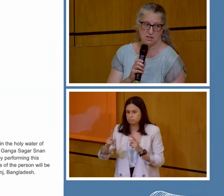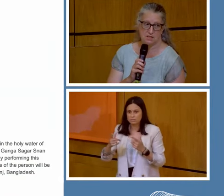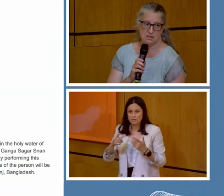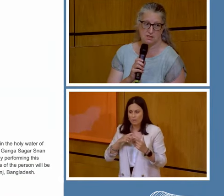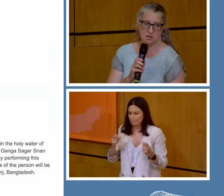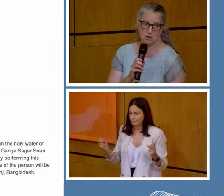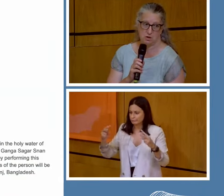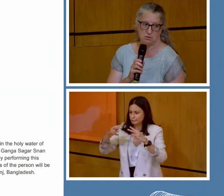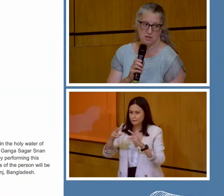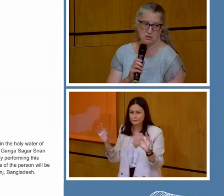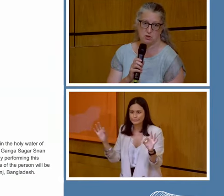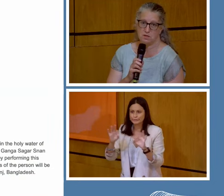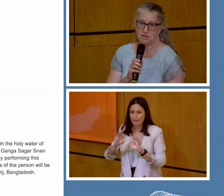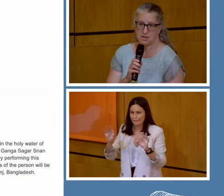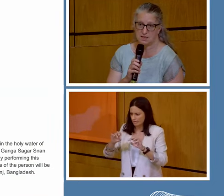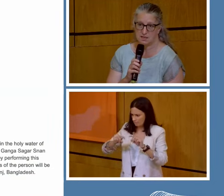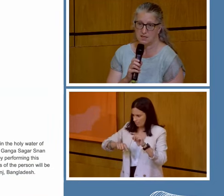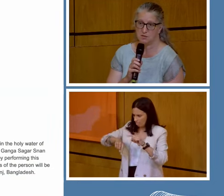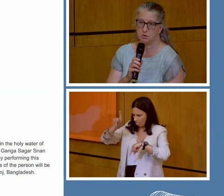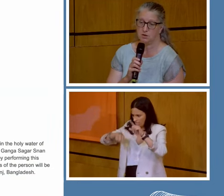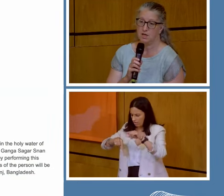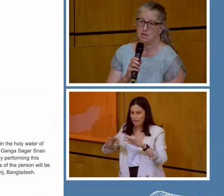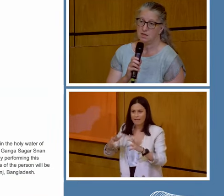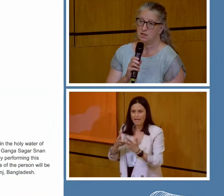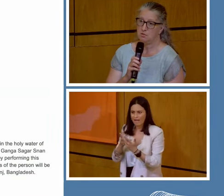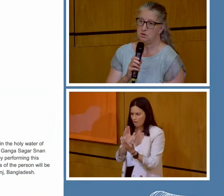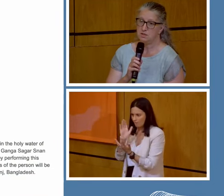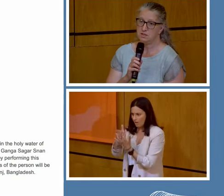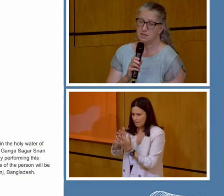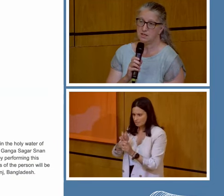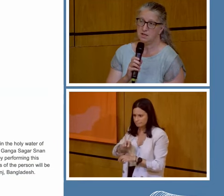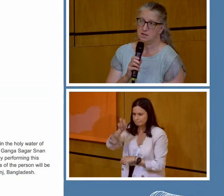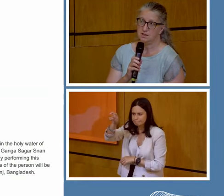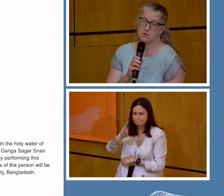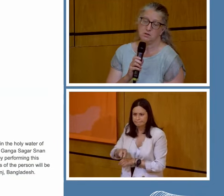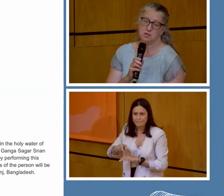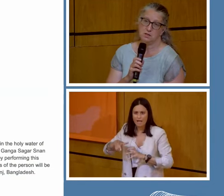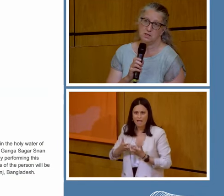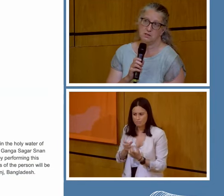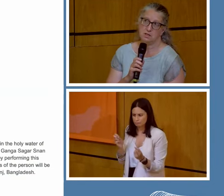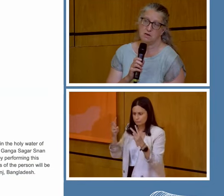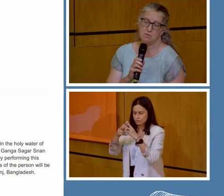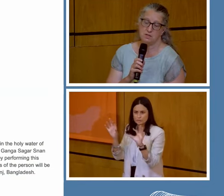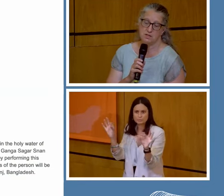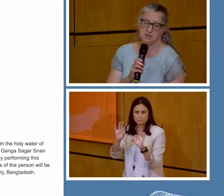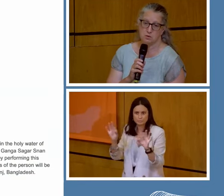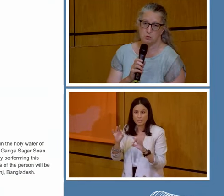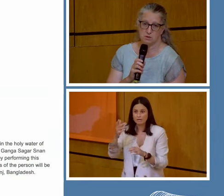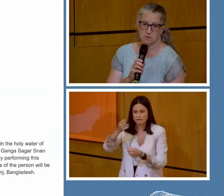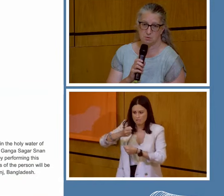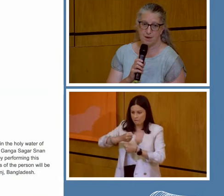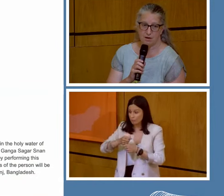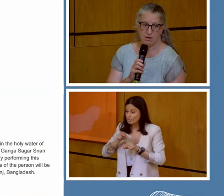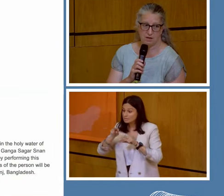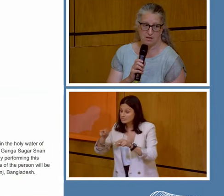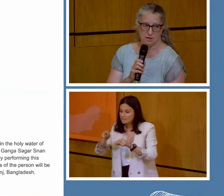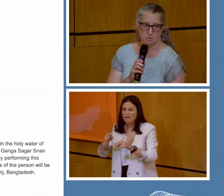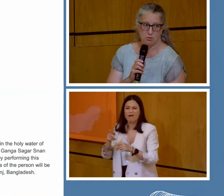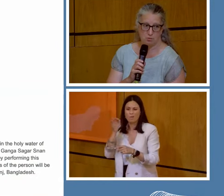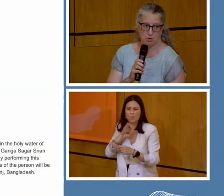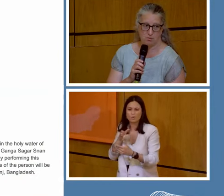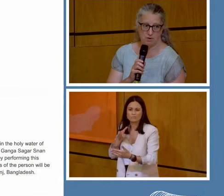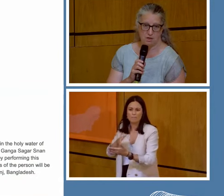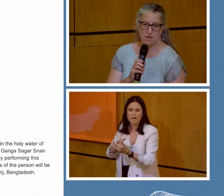bridges. There's, you know, it's too inaccessible. The community, so the government sees the water as a barrier,